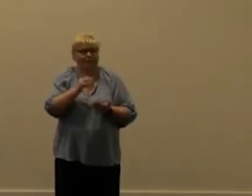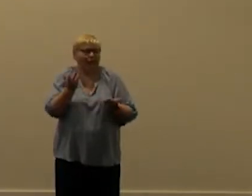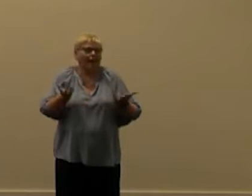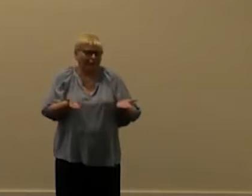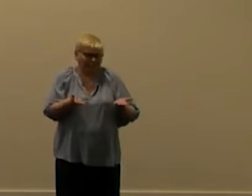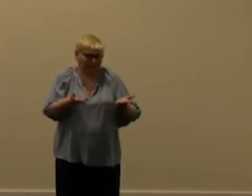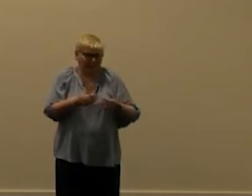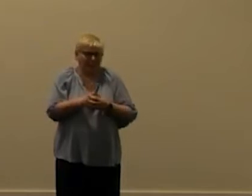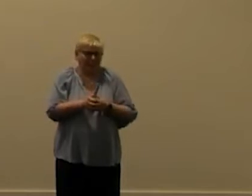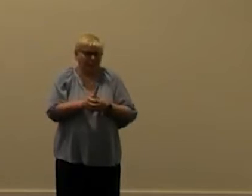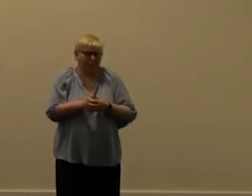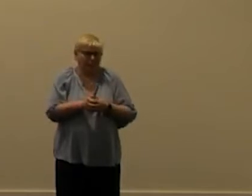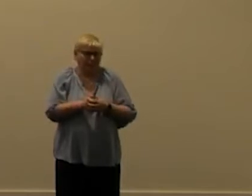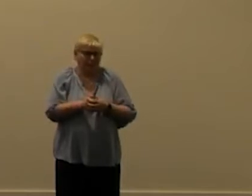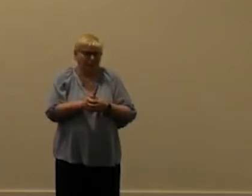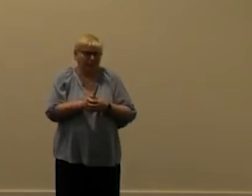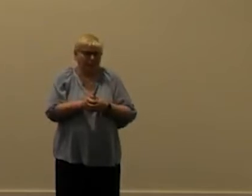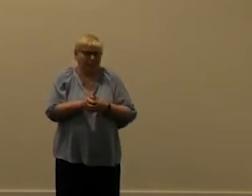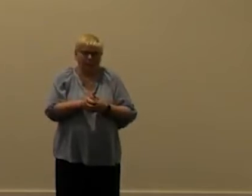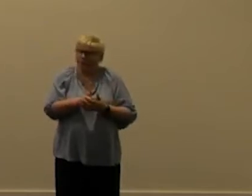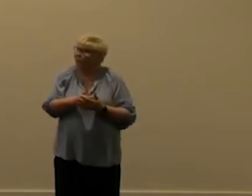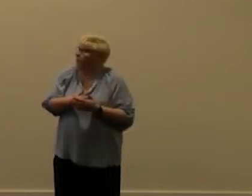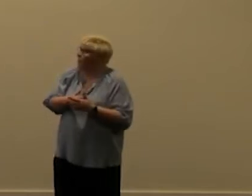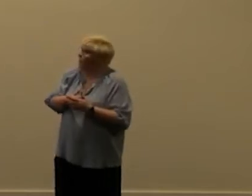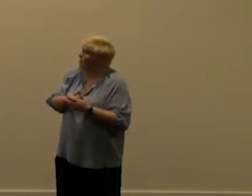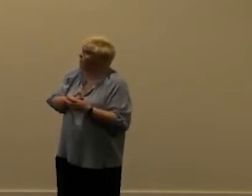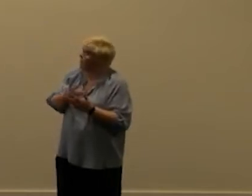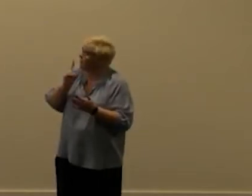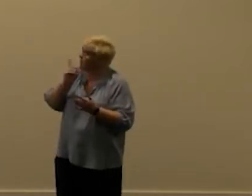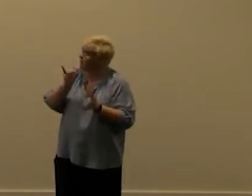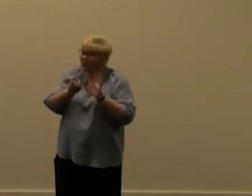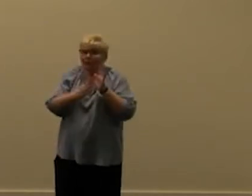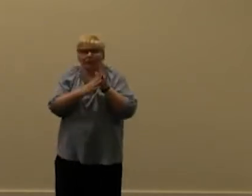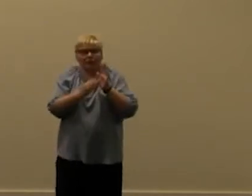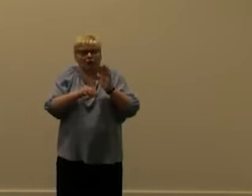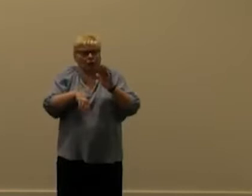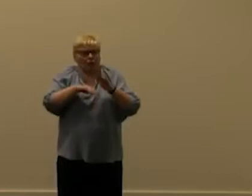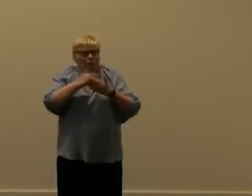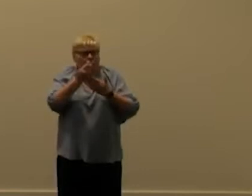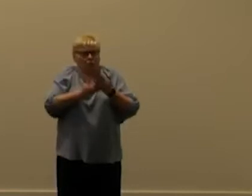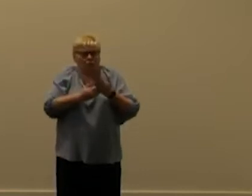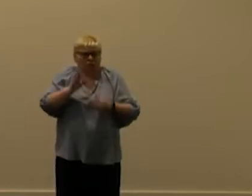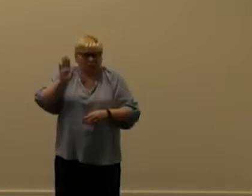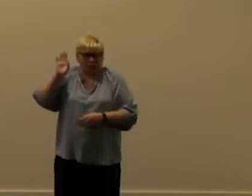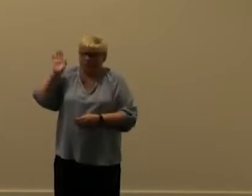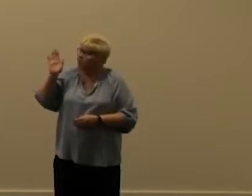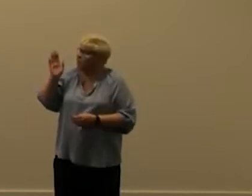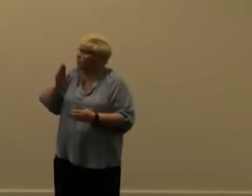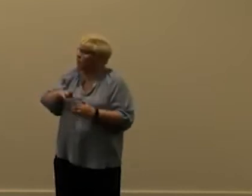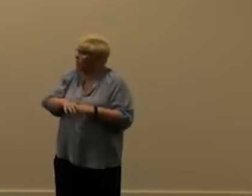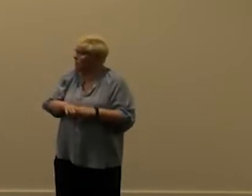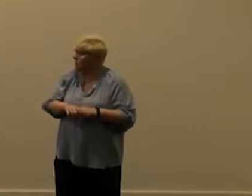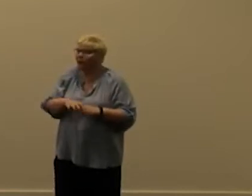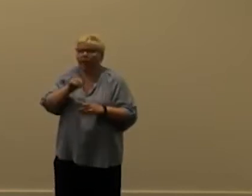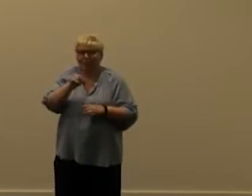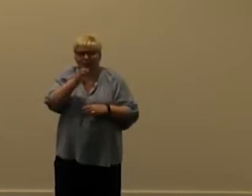of course if you just pivot that um you get the you get the cc file out of it so pivot it and then you can